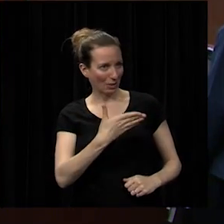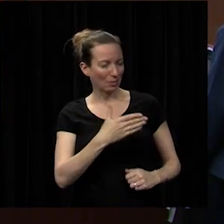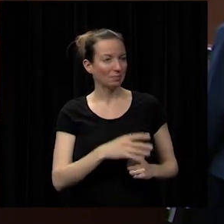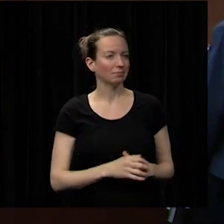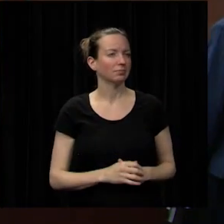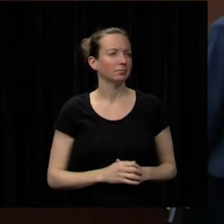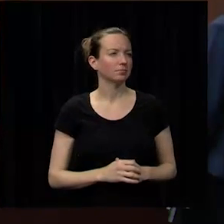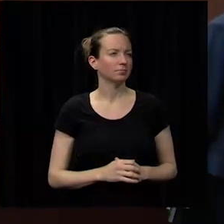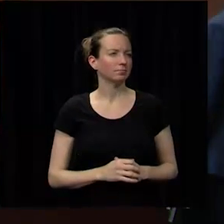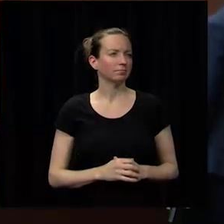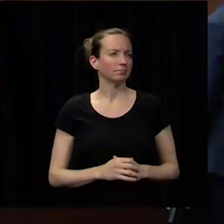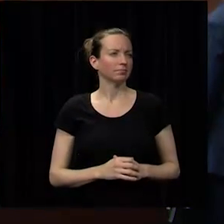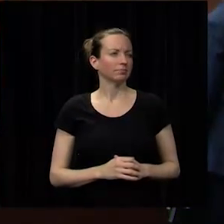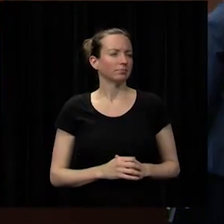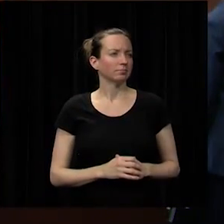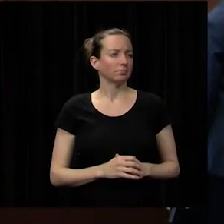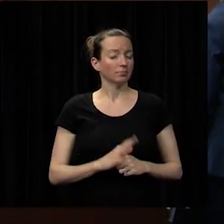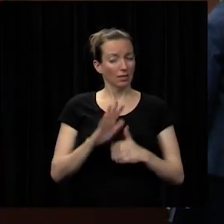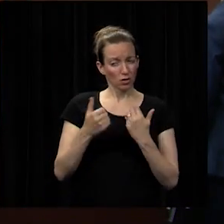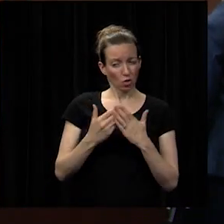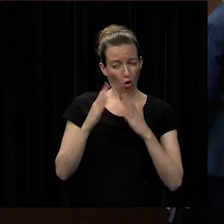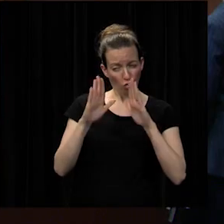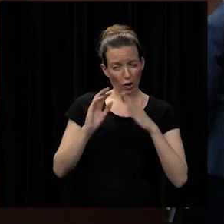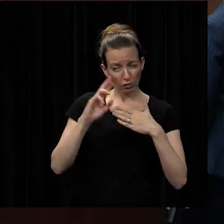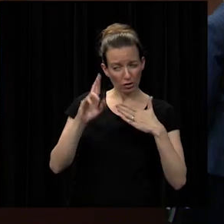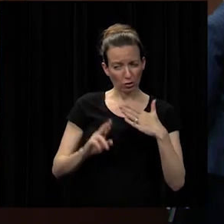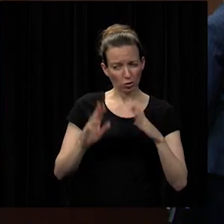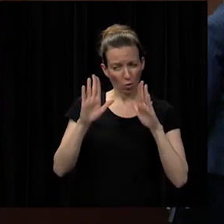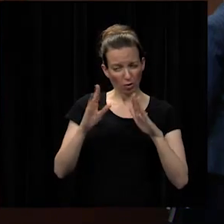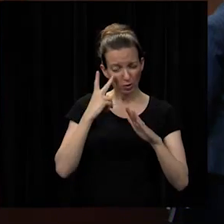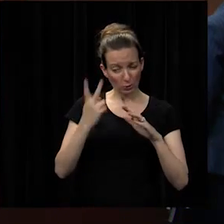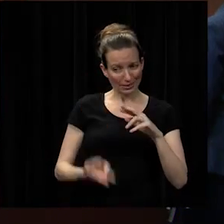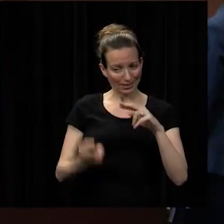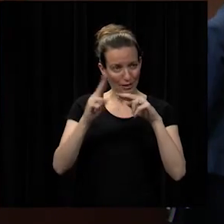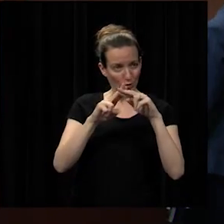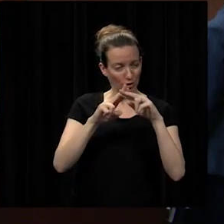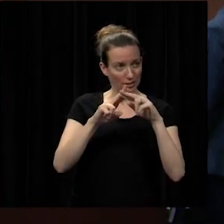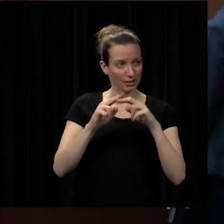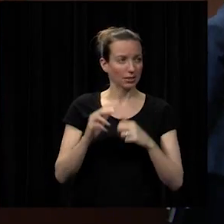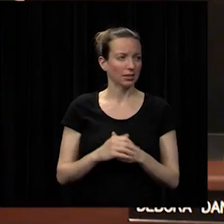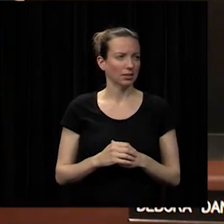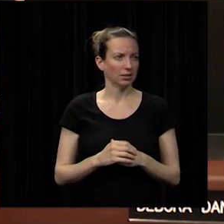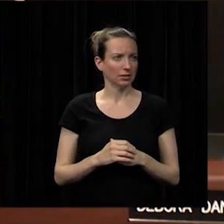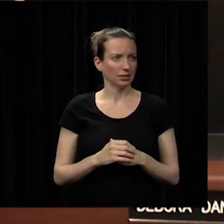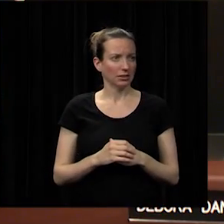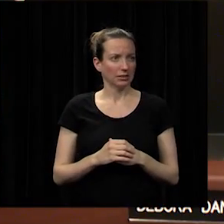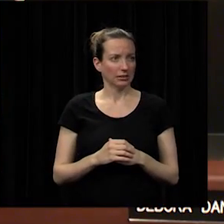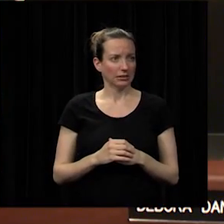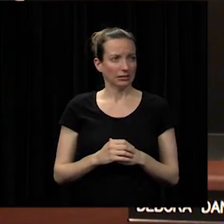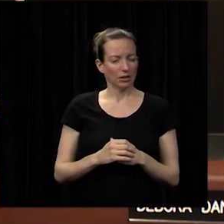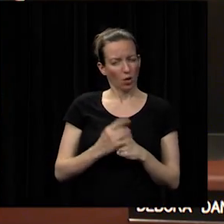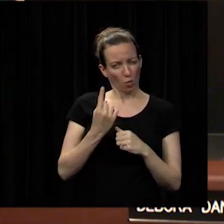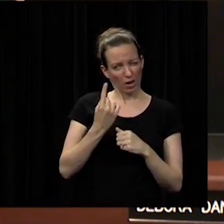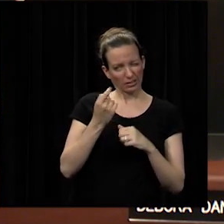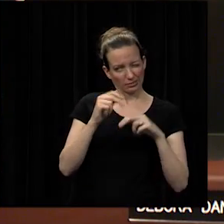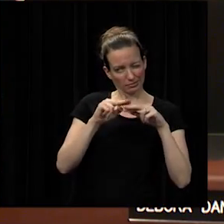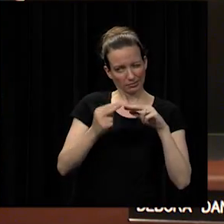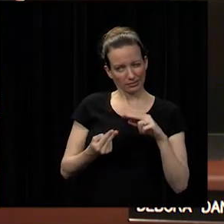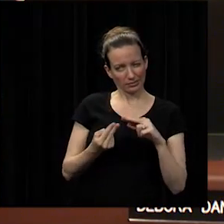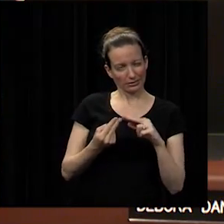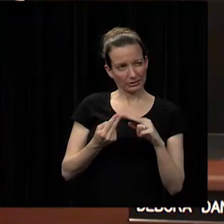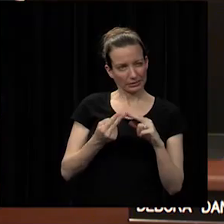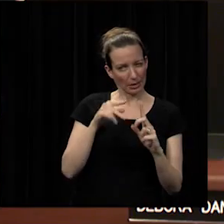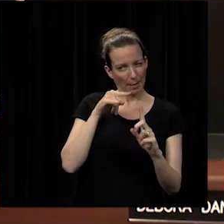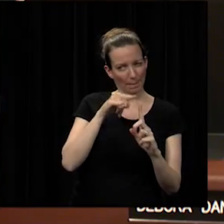dr benikowski these are all great results and it's wonderful to see the increase with this there was one that was a little bit lower and that was the bullying in the high